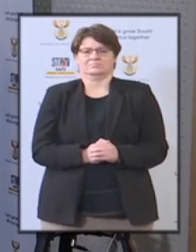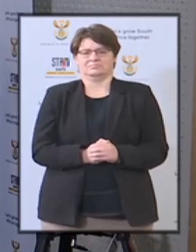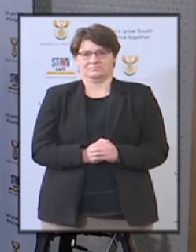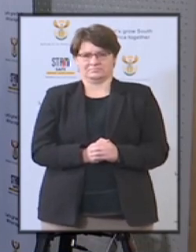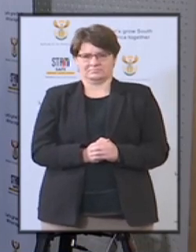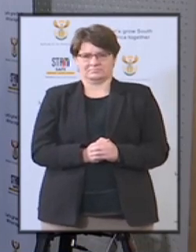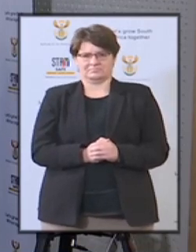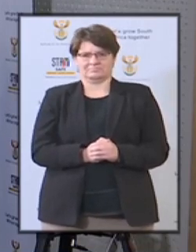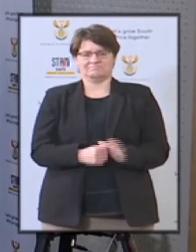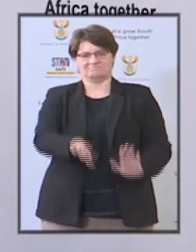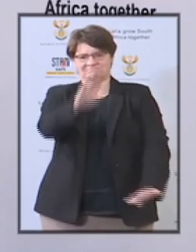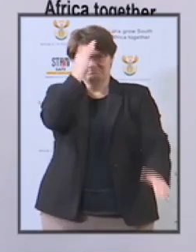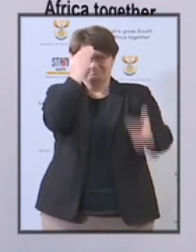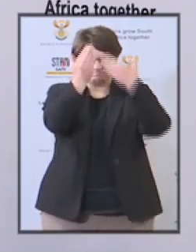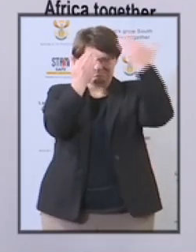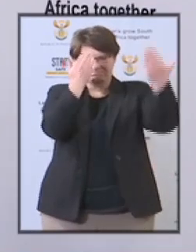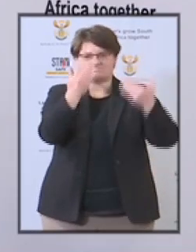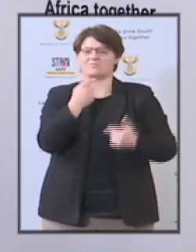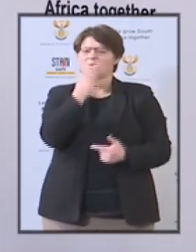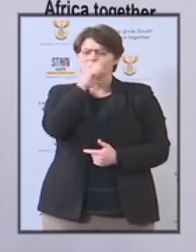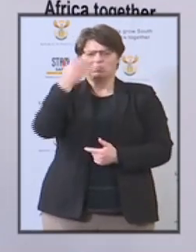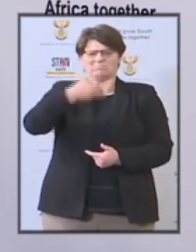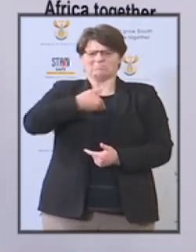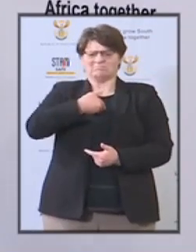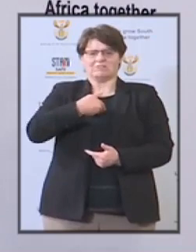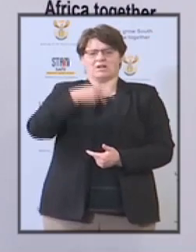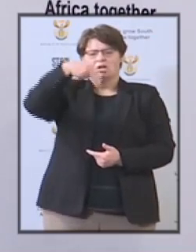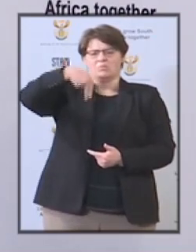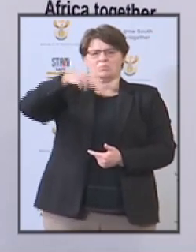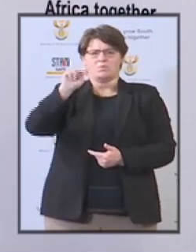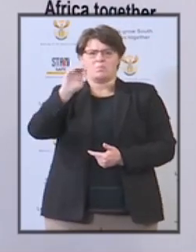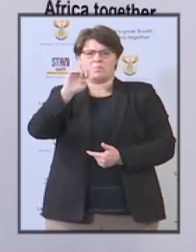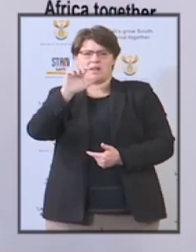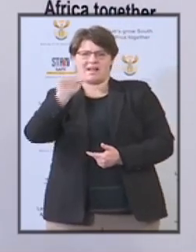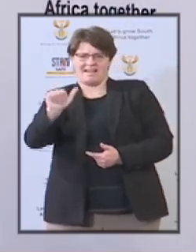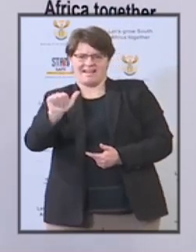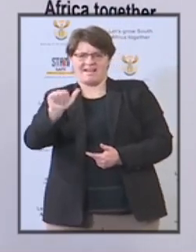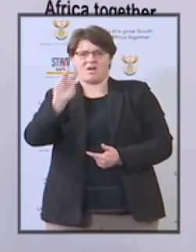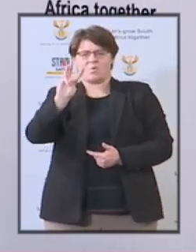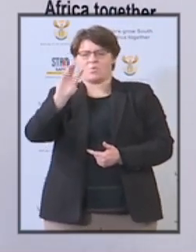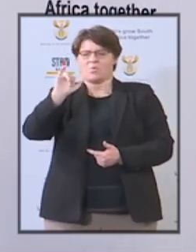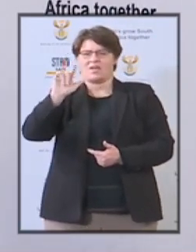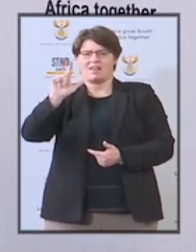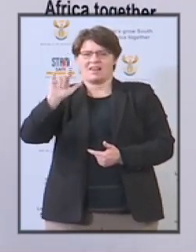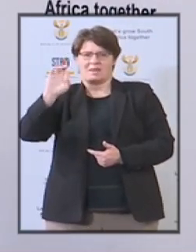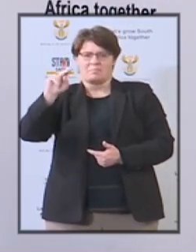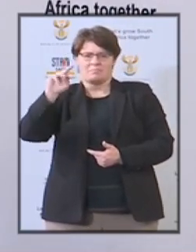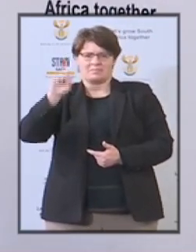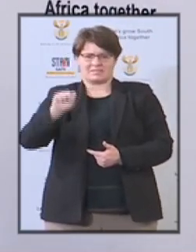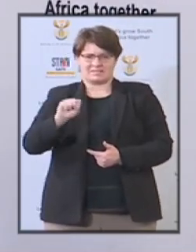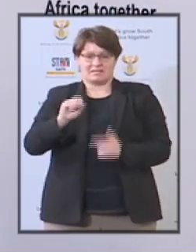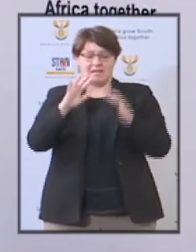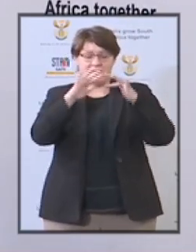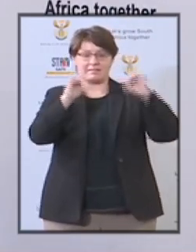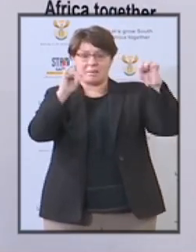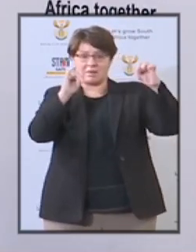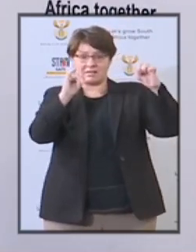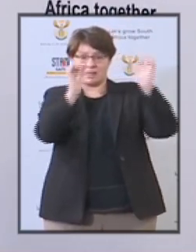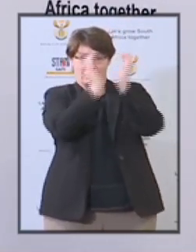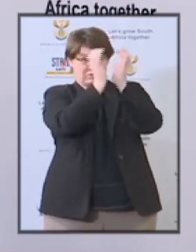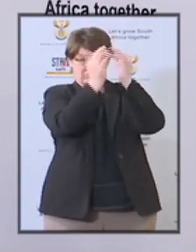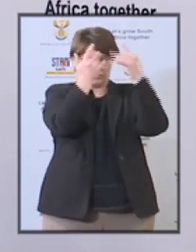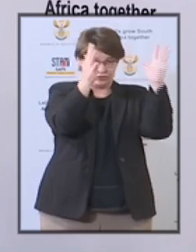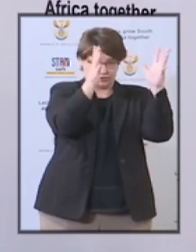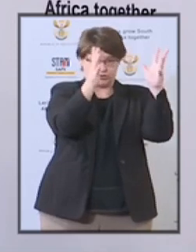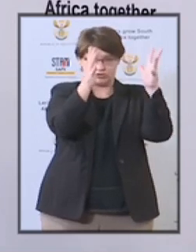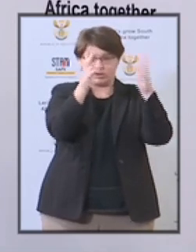Good afternoon. My name is Pumla Williams. Today we are about to commence with a post-cabinet briefing. I am